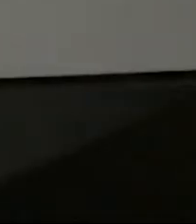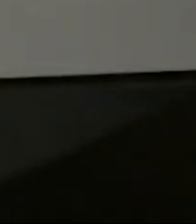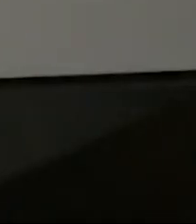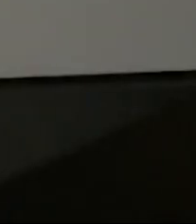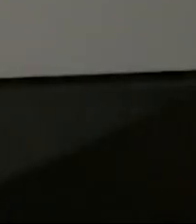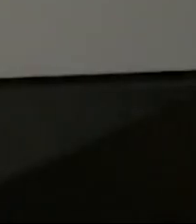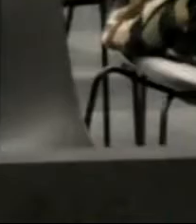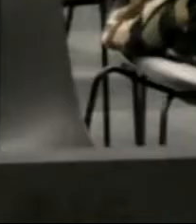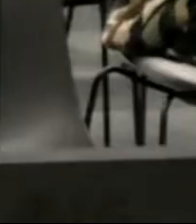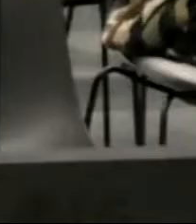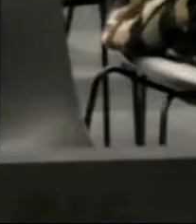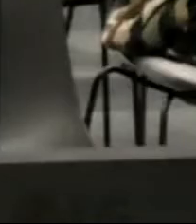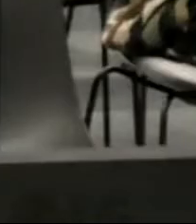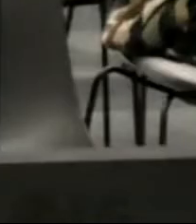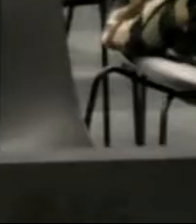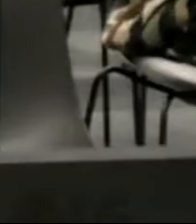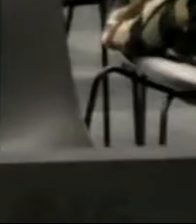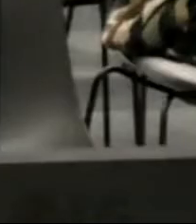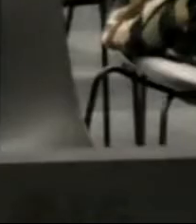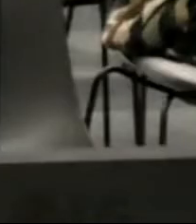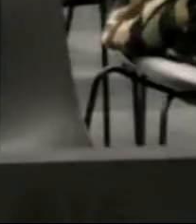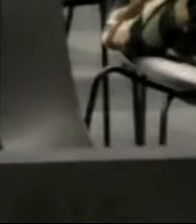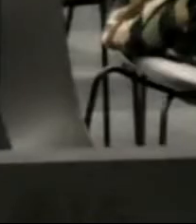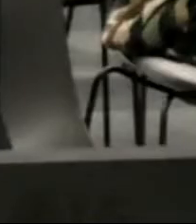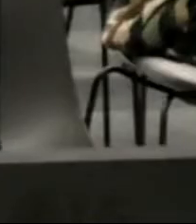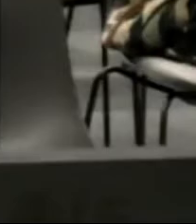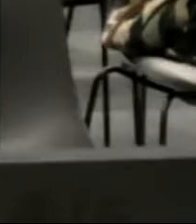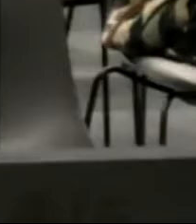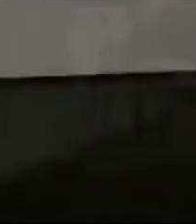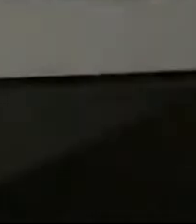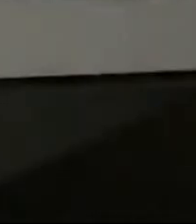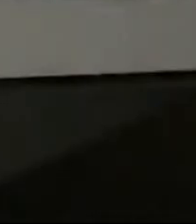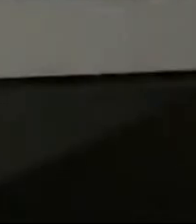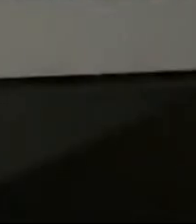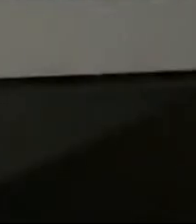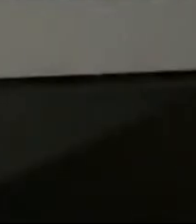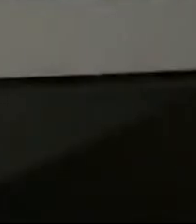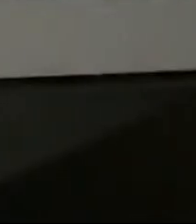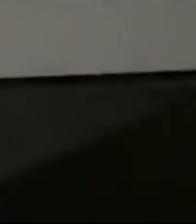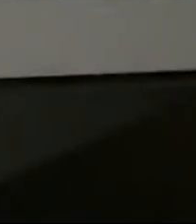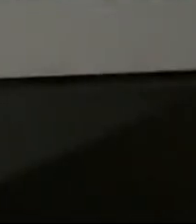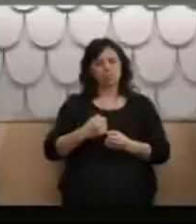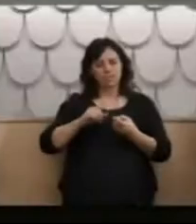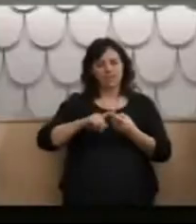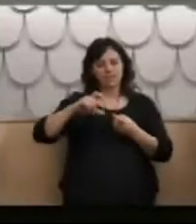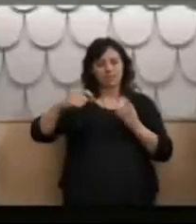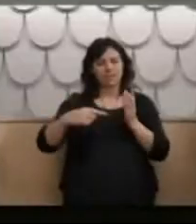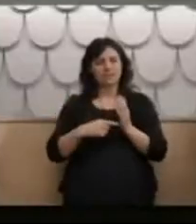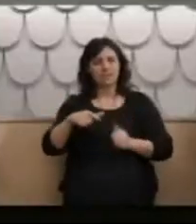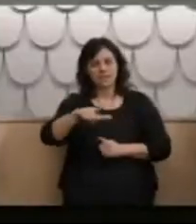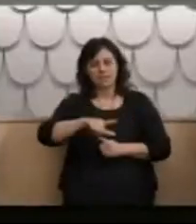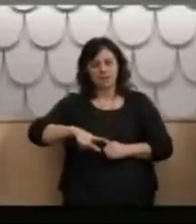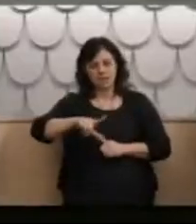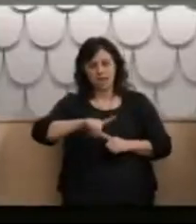Okay. So if you could start at paragraph 12, Nick. I regularly received ECT at Lake Alice. The first time